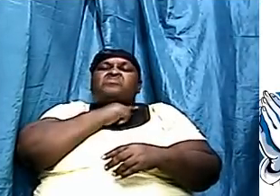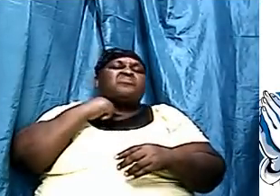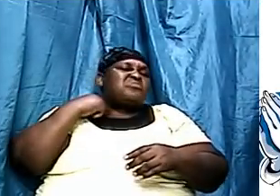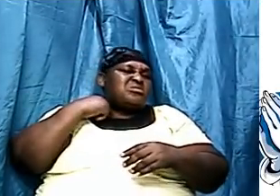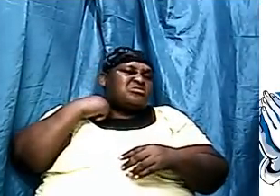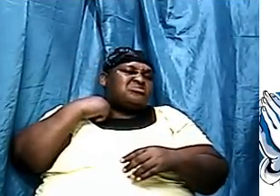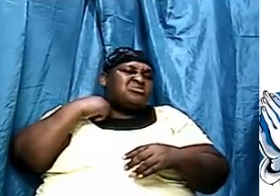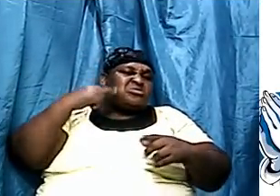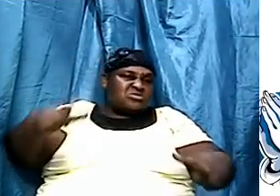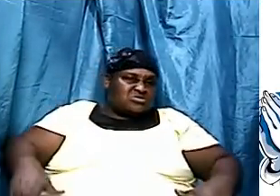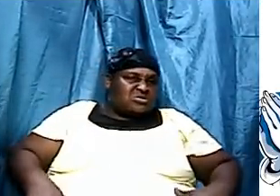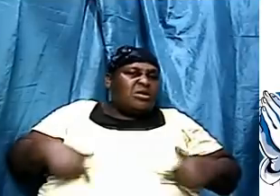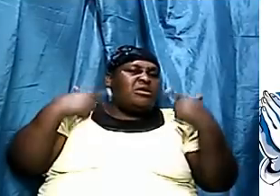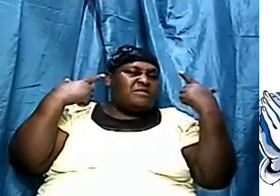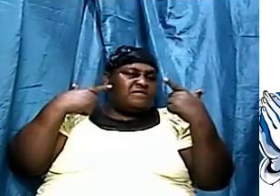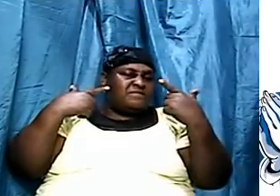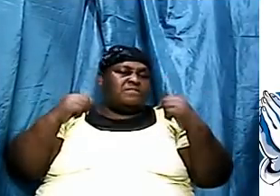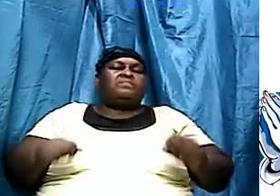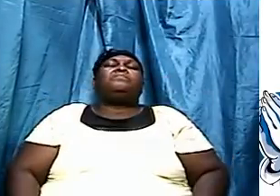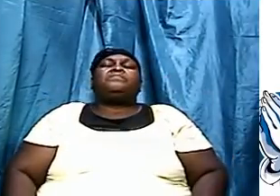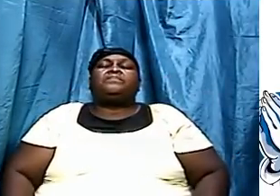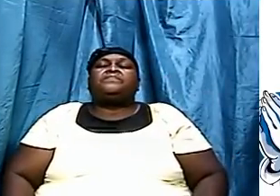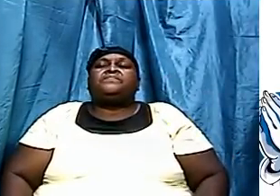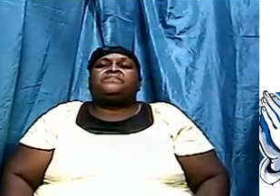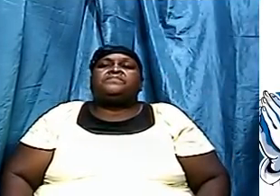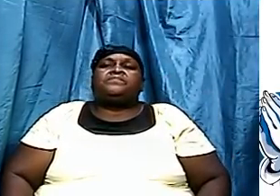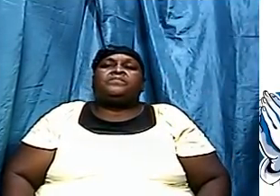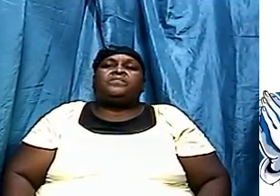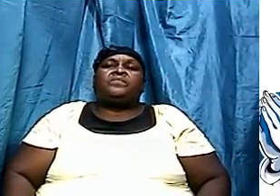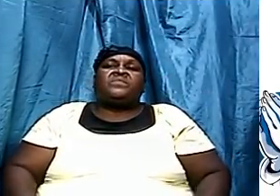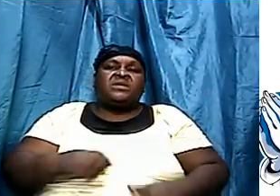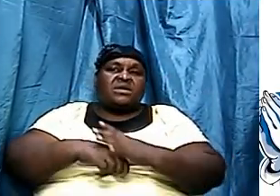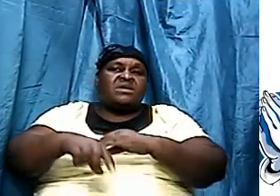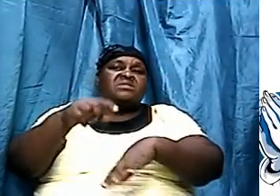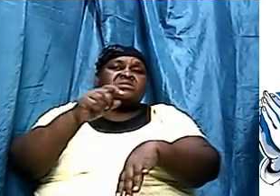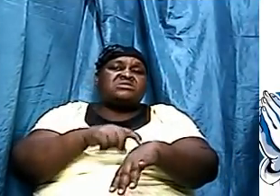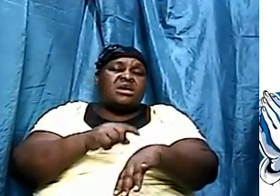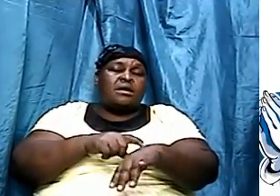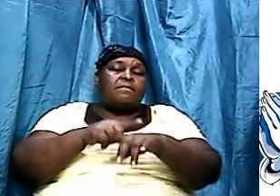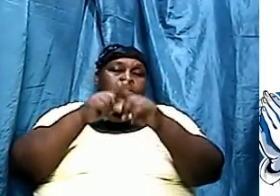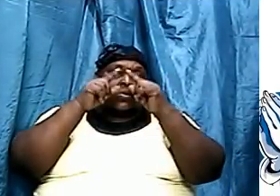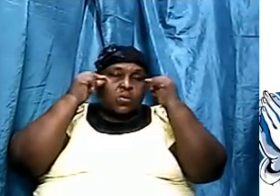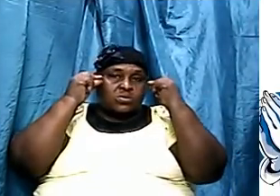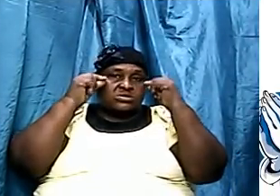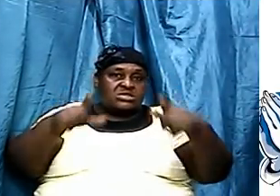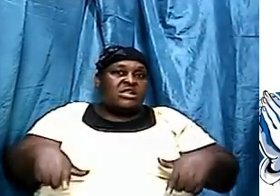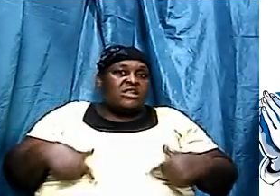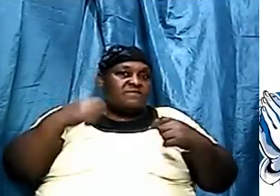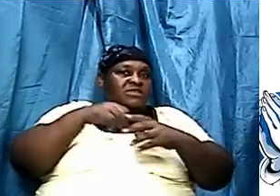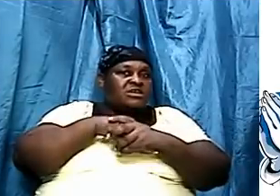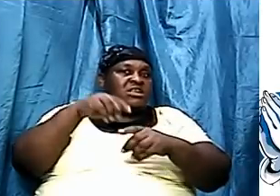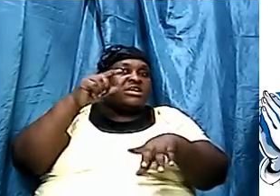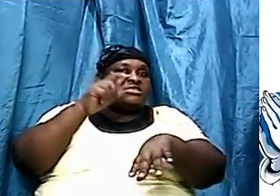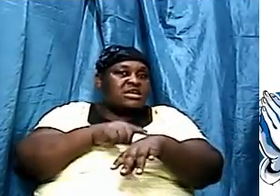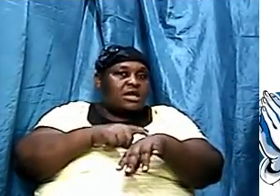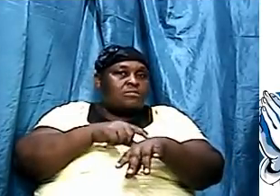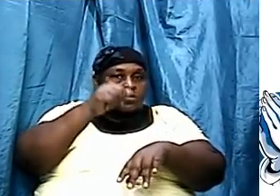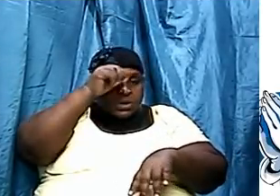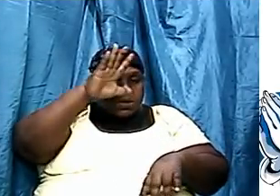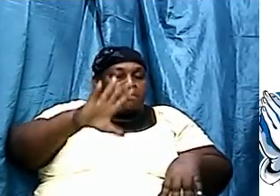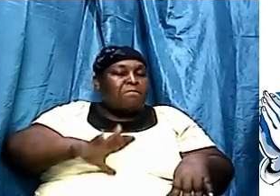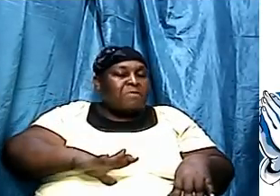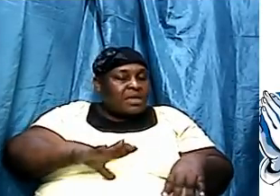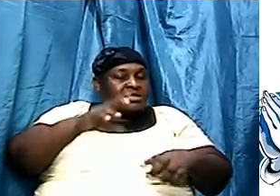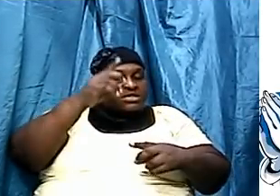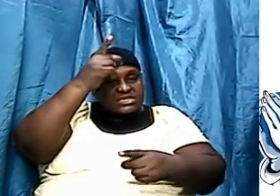Very short period of time. And during that time, Moses was living in a time where men believed that